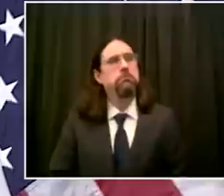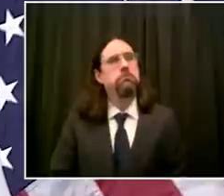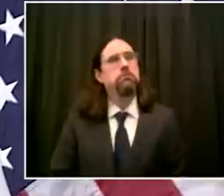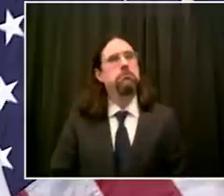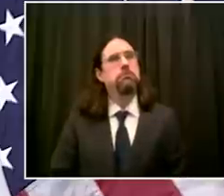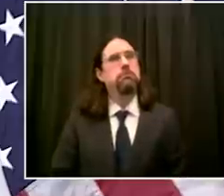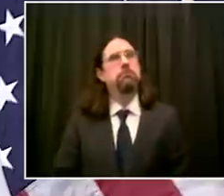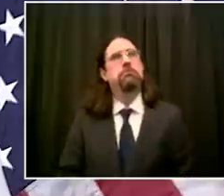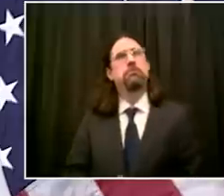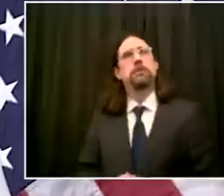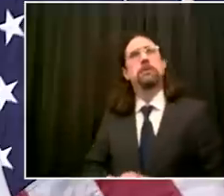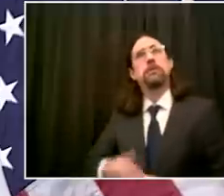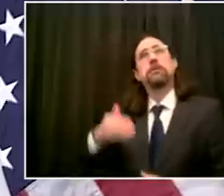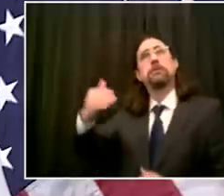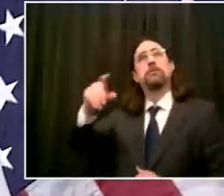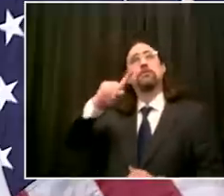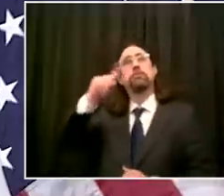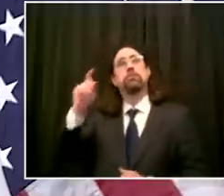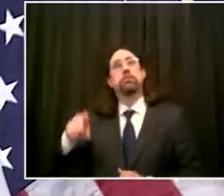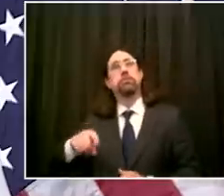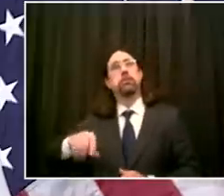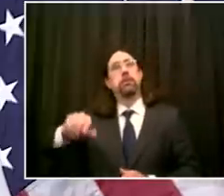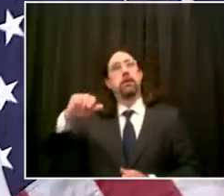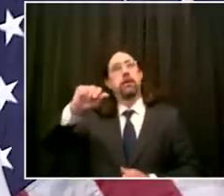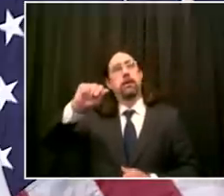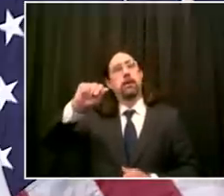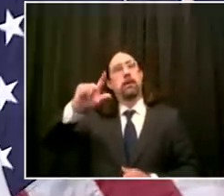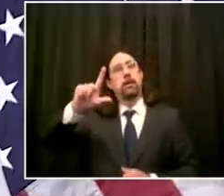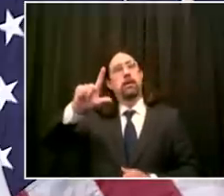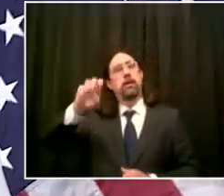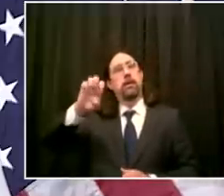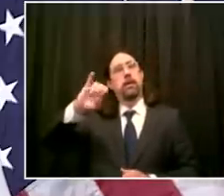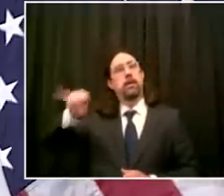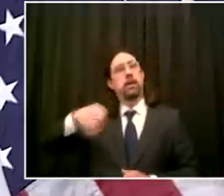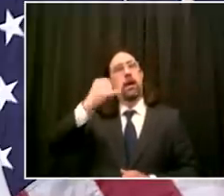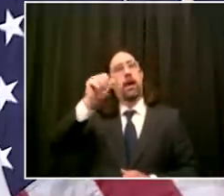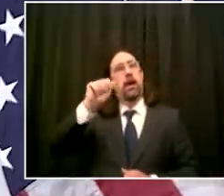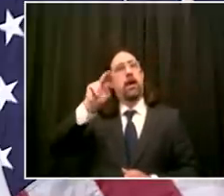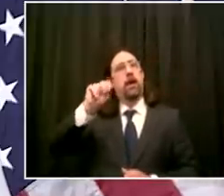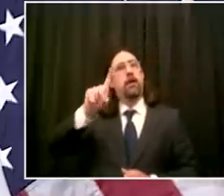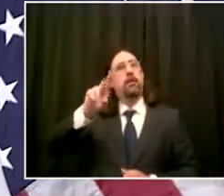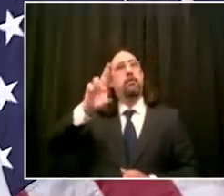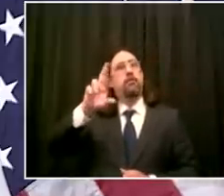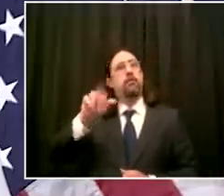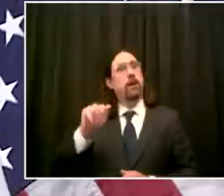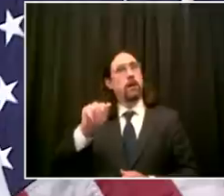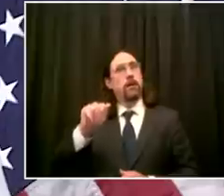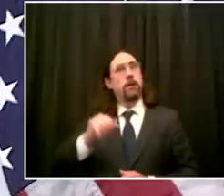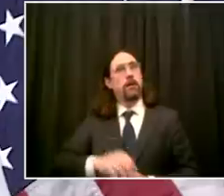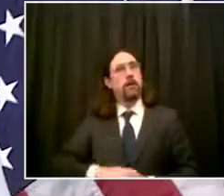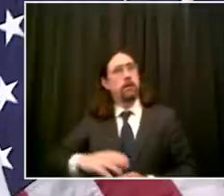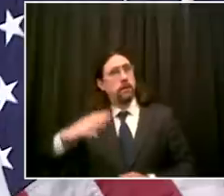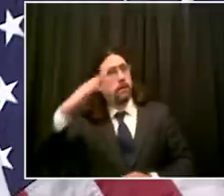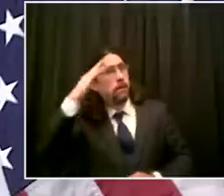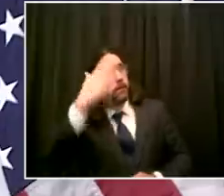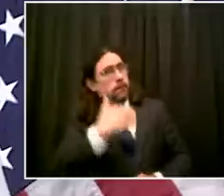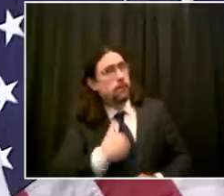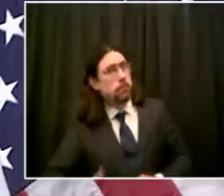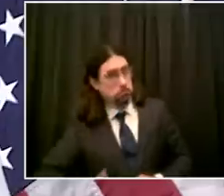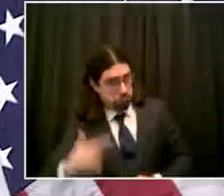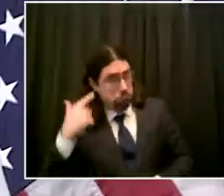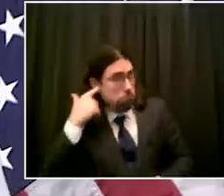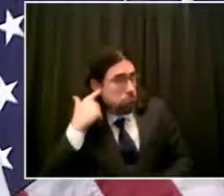hi mr mayor can you hear me yes alejandra how you doing good good how are you doing um i just had a question over the weekend